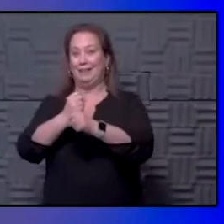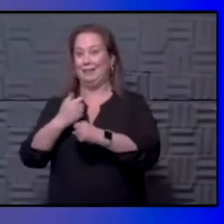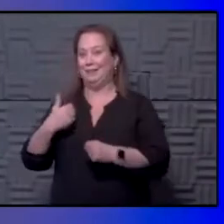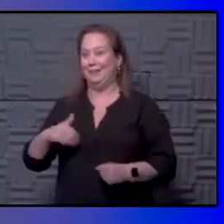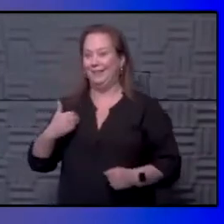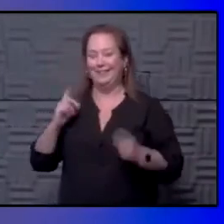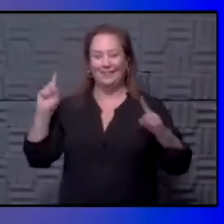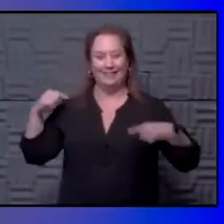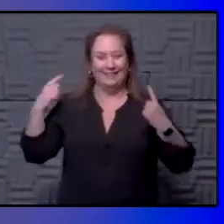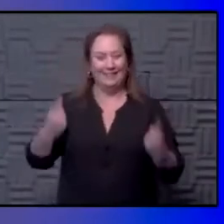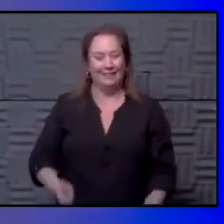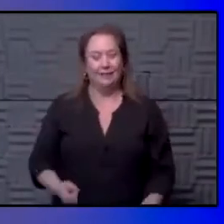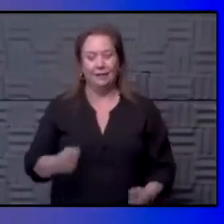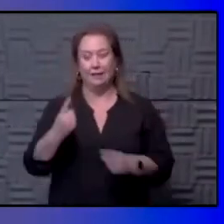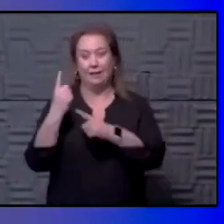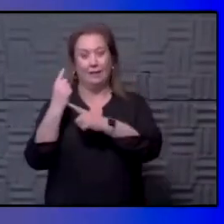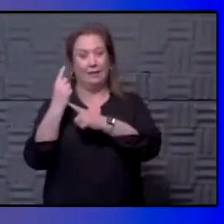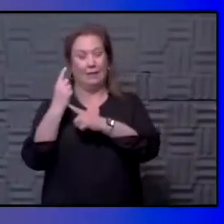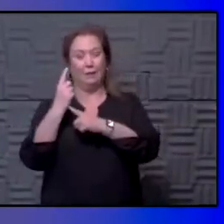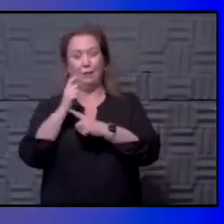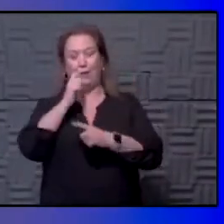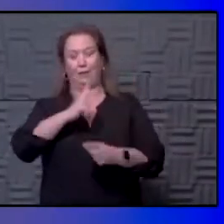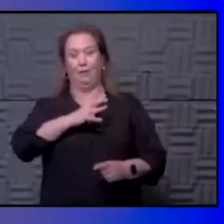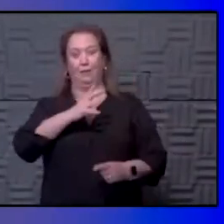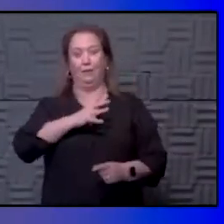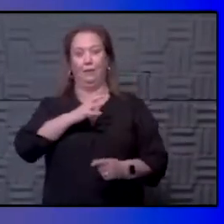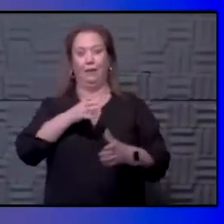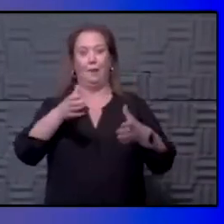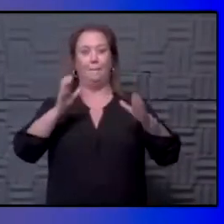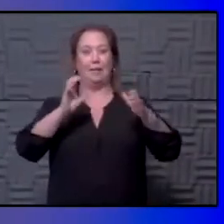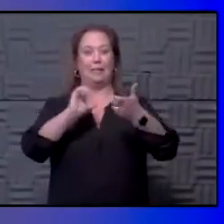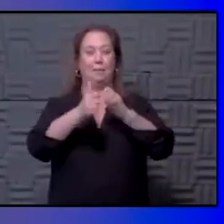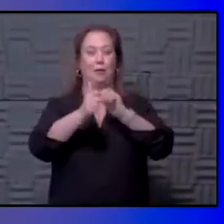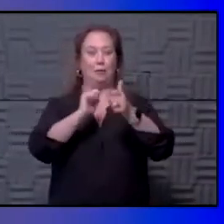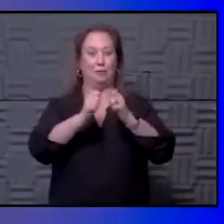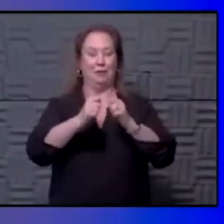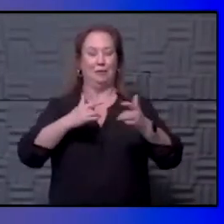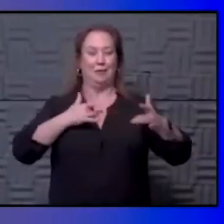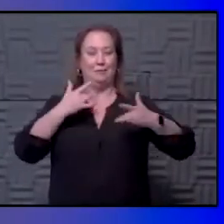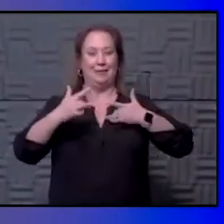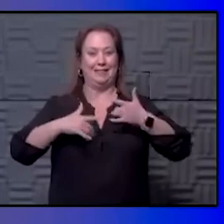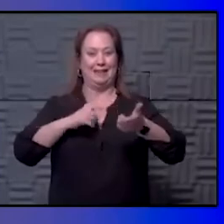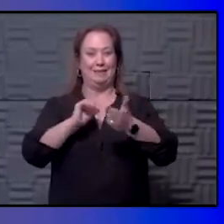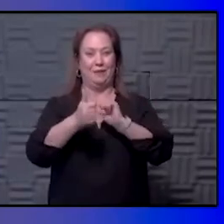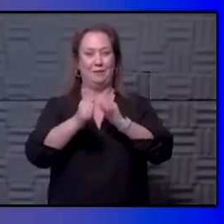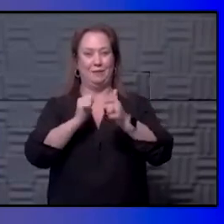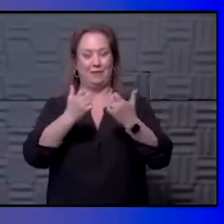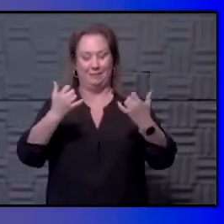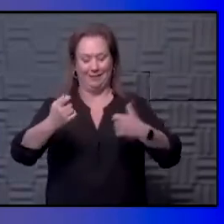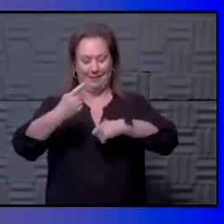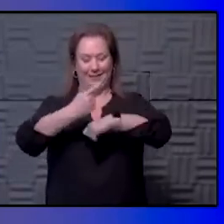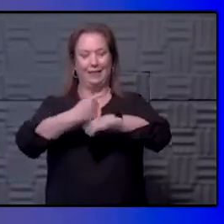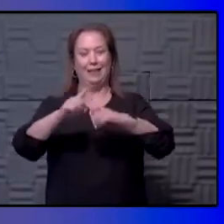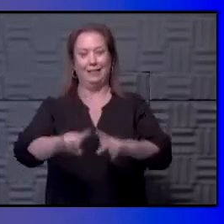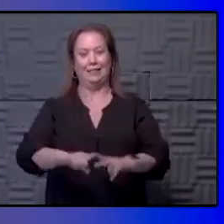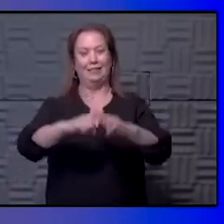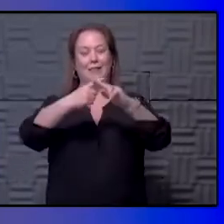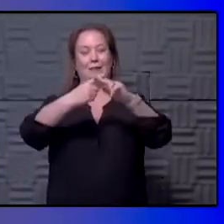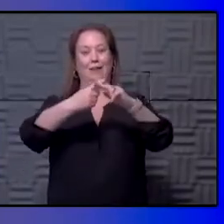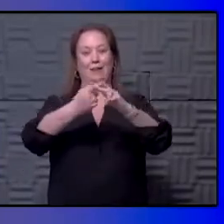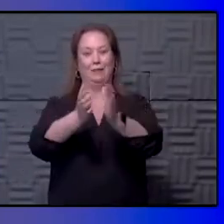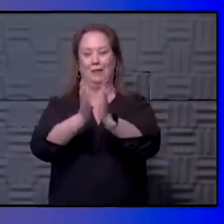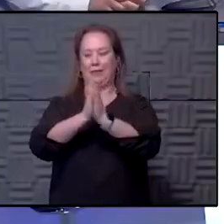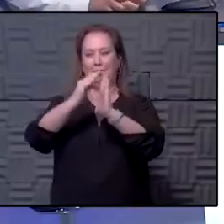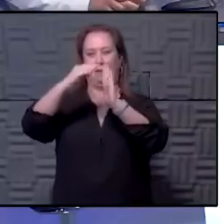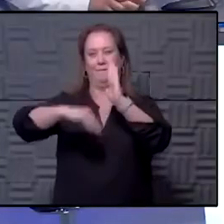been a year. Last year, we didn't get the luxury of having a basketball tournament. So I'm really excited for this today, kicking off the yesterday. You already asked me